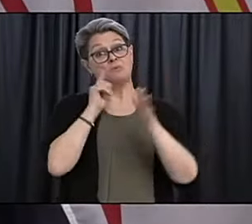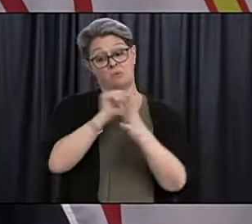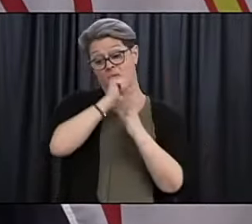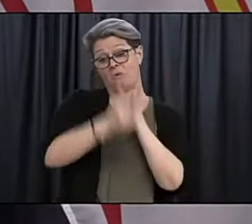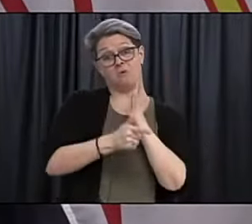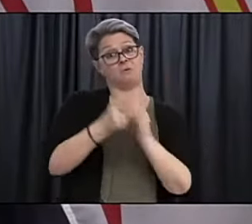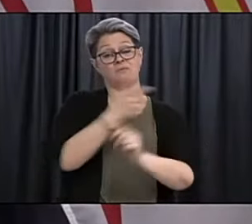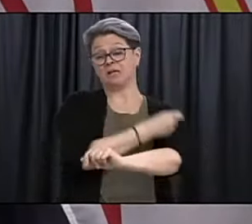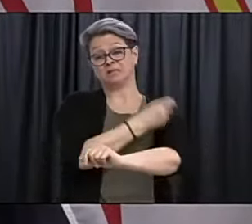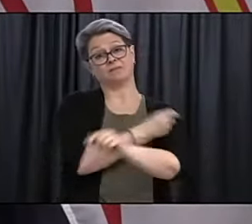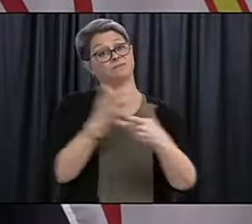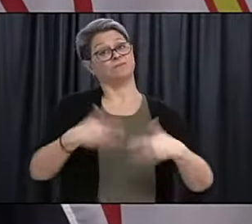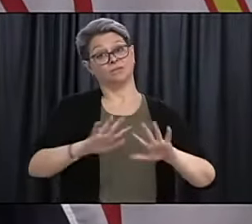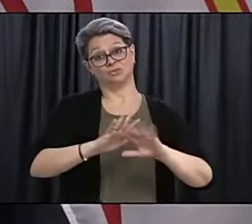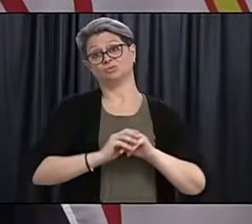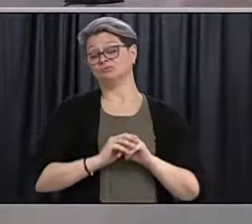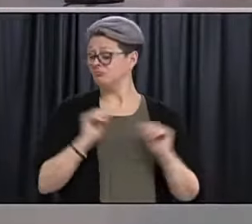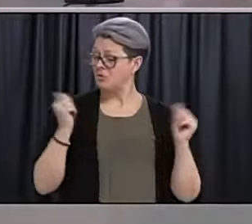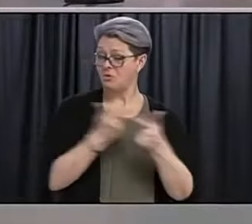vaccinated.